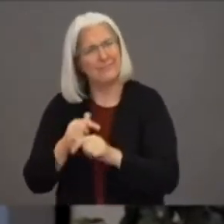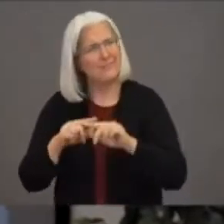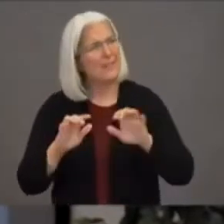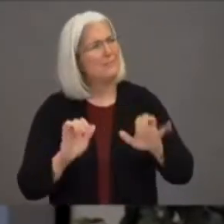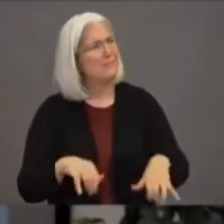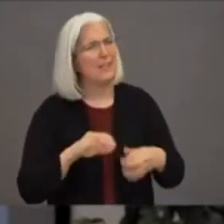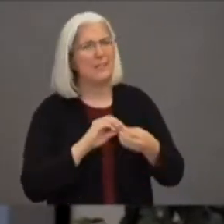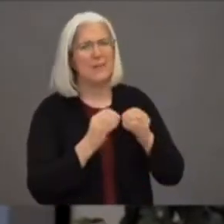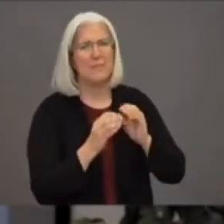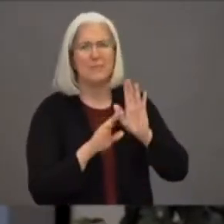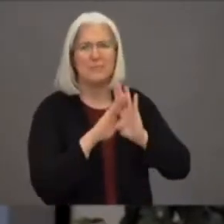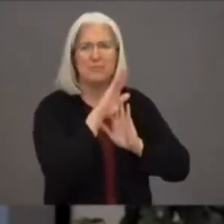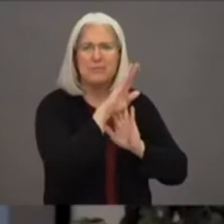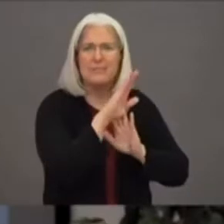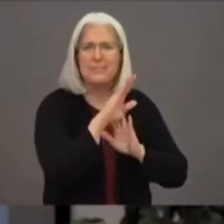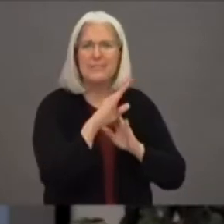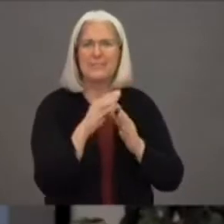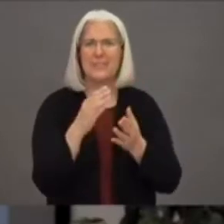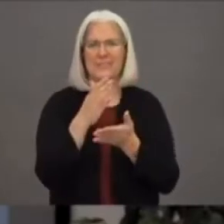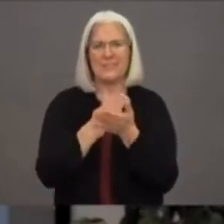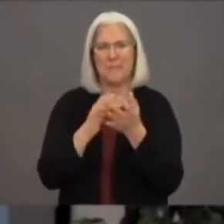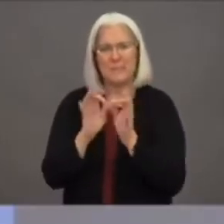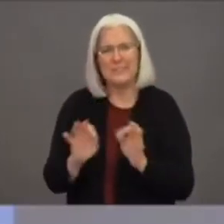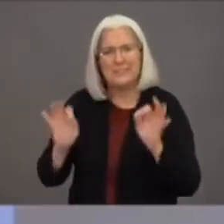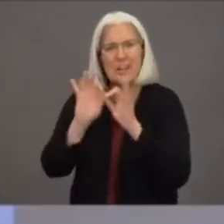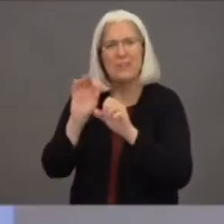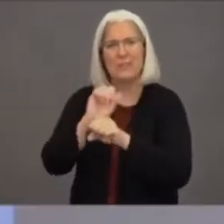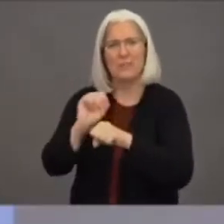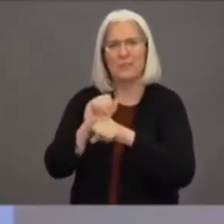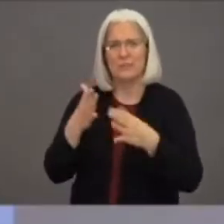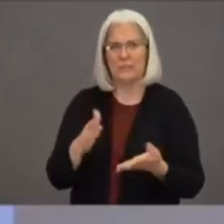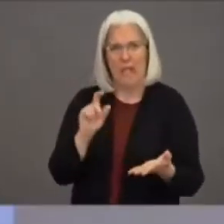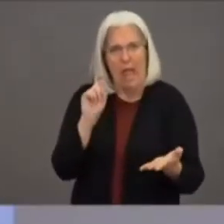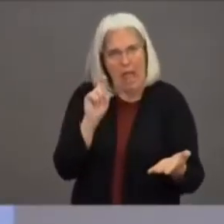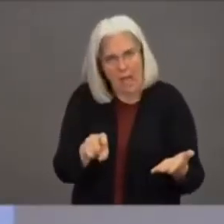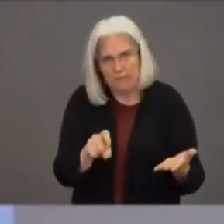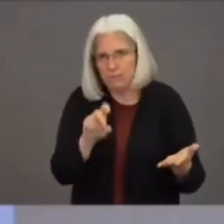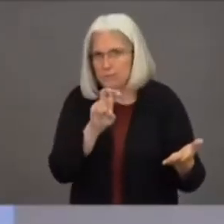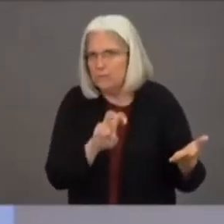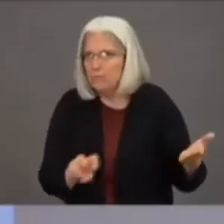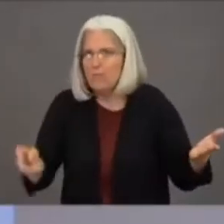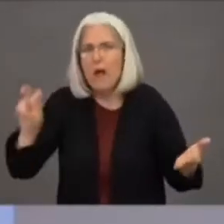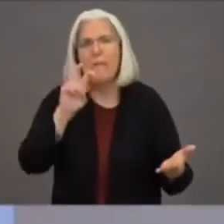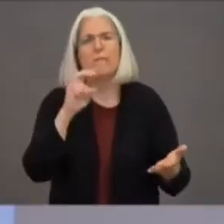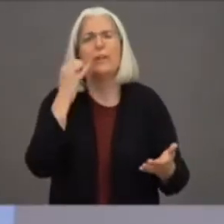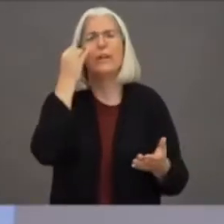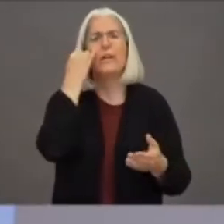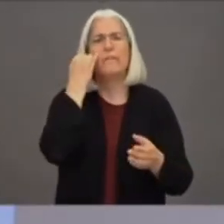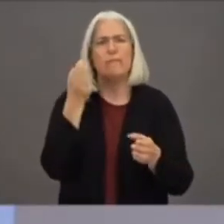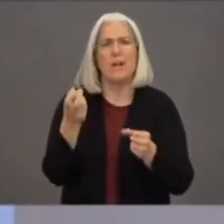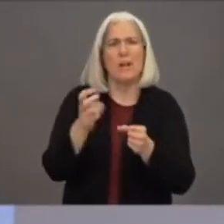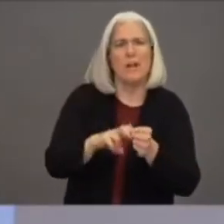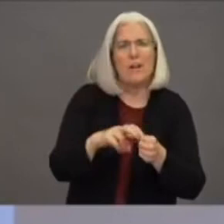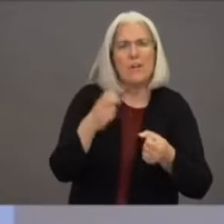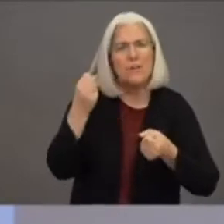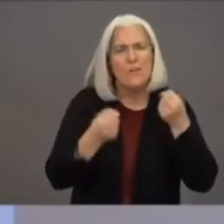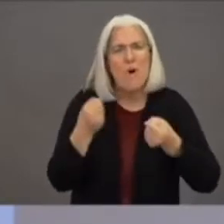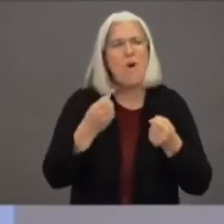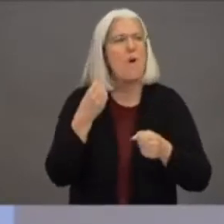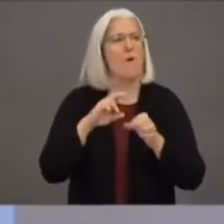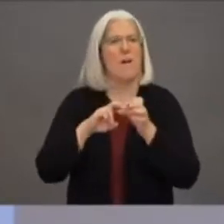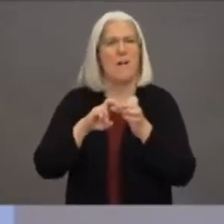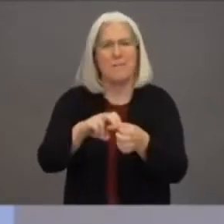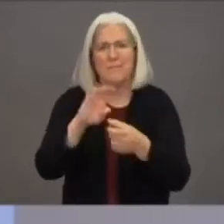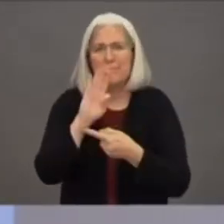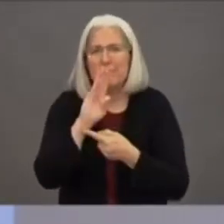you're traveling outside the Bay Area, we're recommending that you travel by car with people that you live with. At this point,